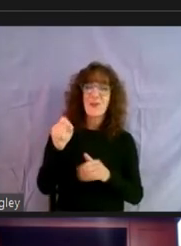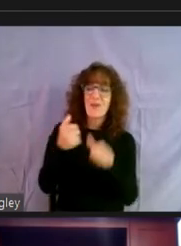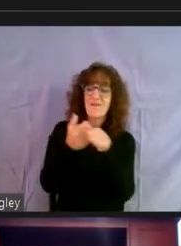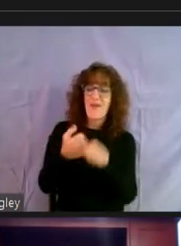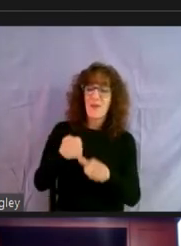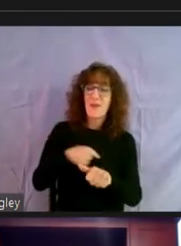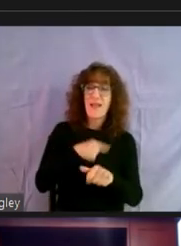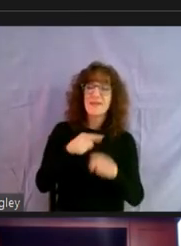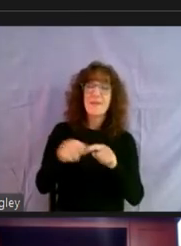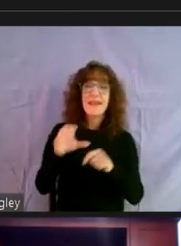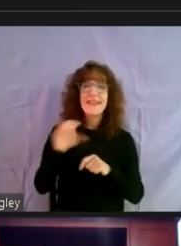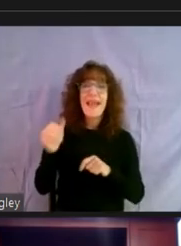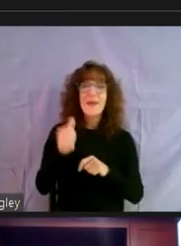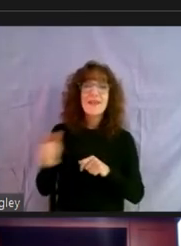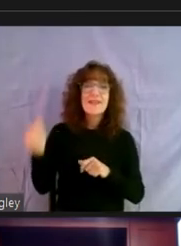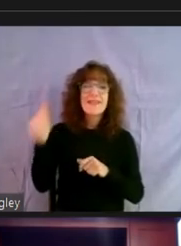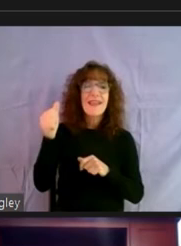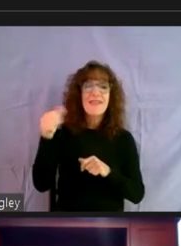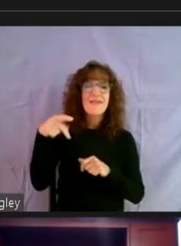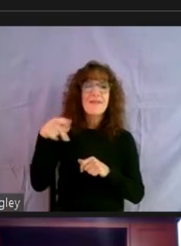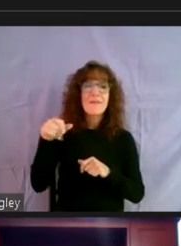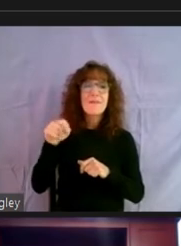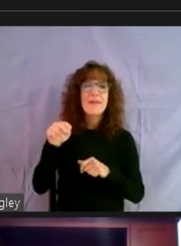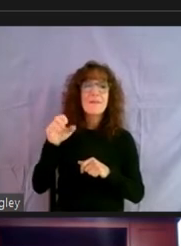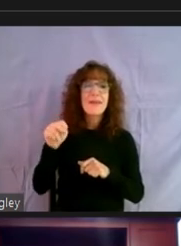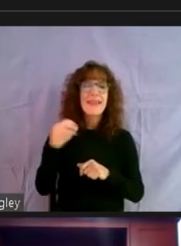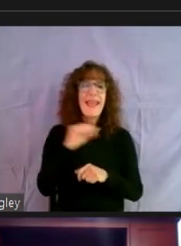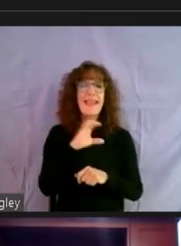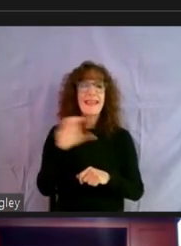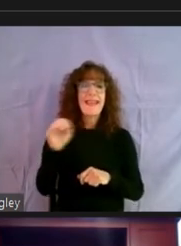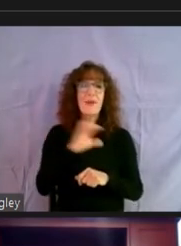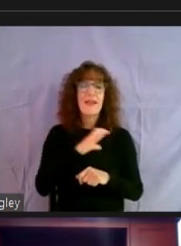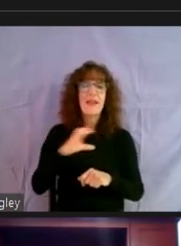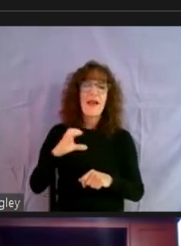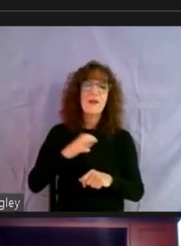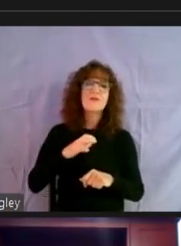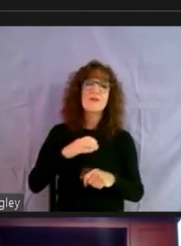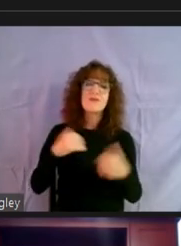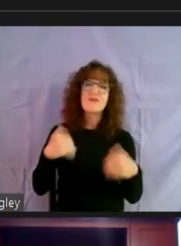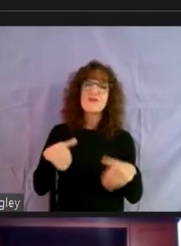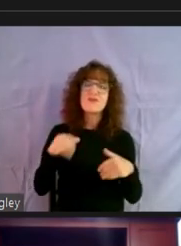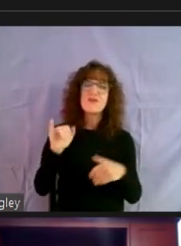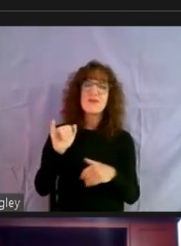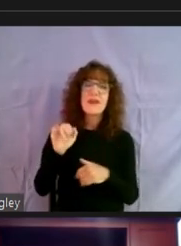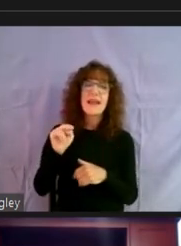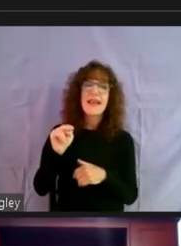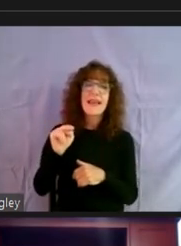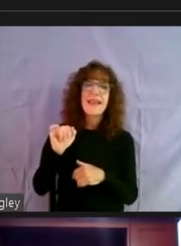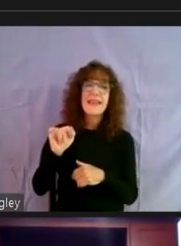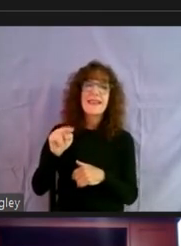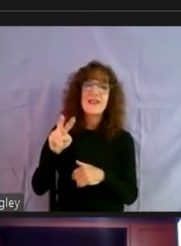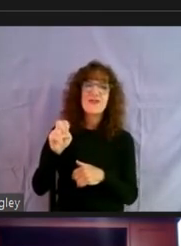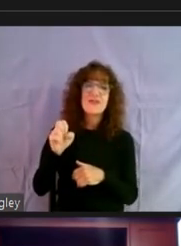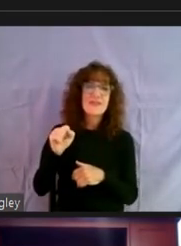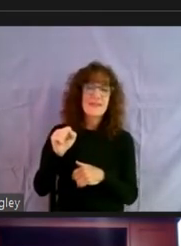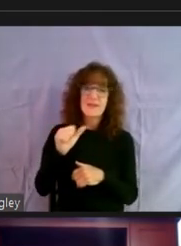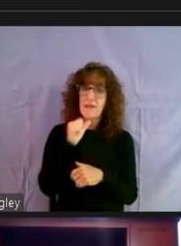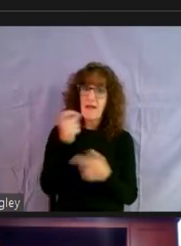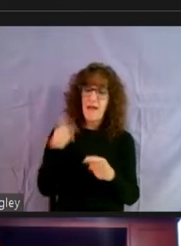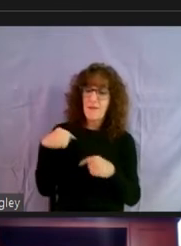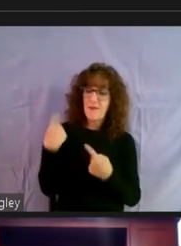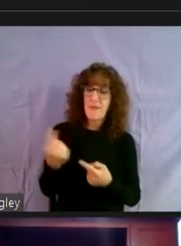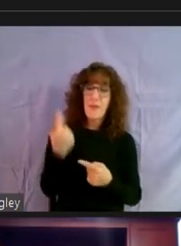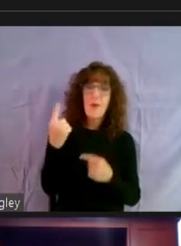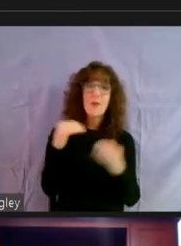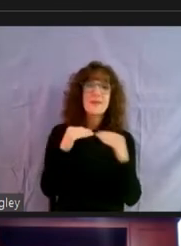executive, Stuart Pittman and the county council took big initiatives that hasn't happened in our county. And one was the fair